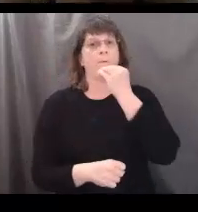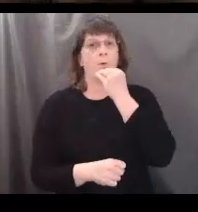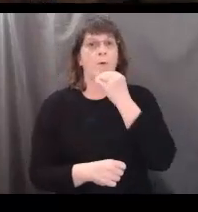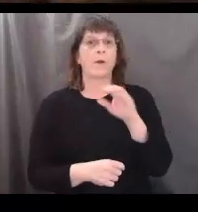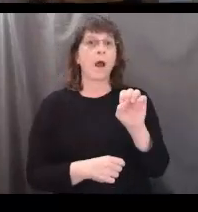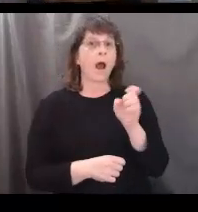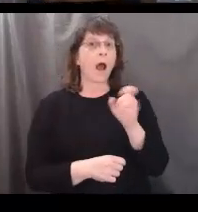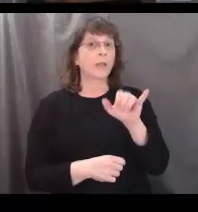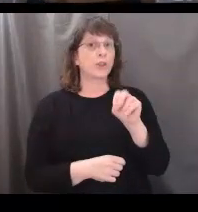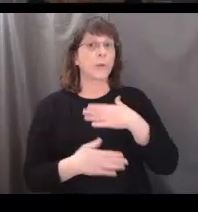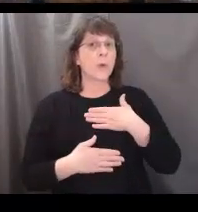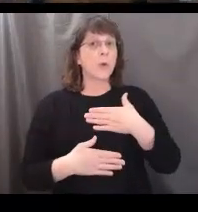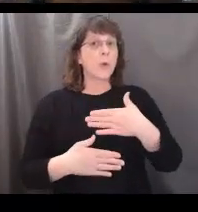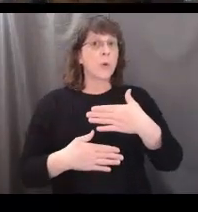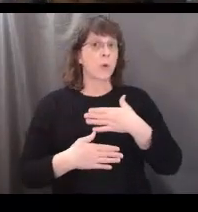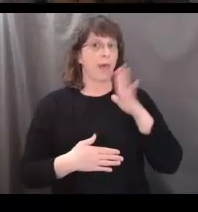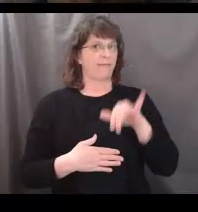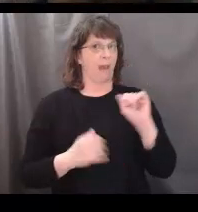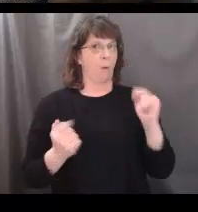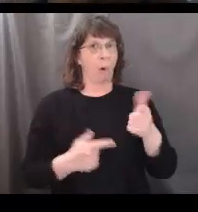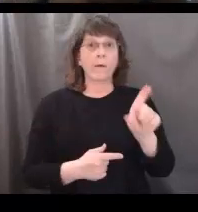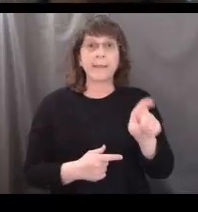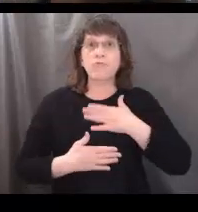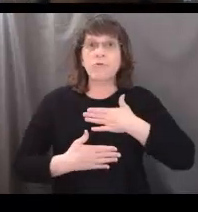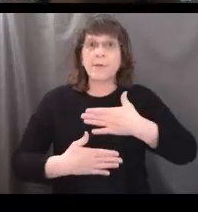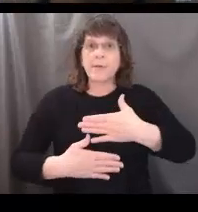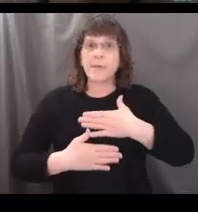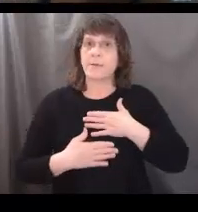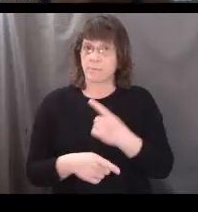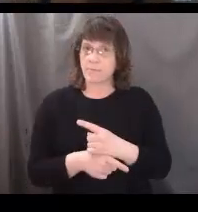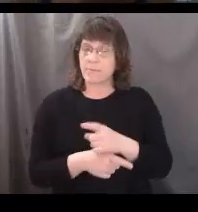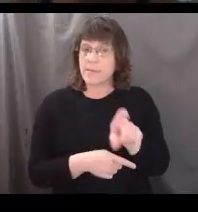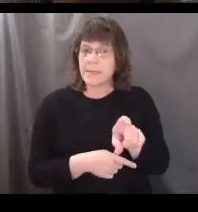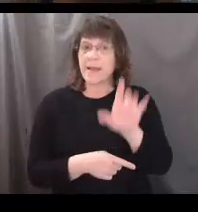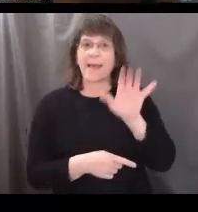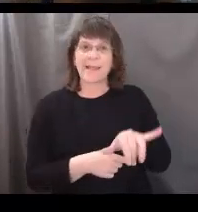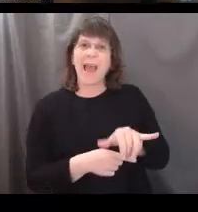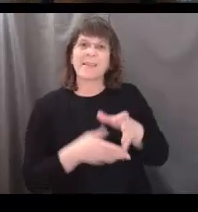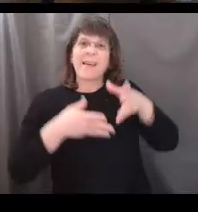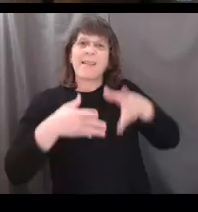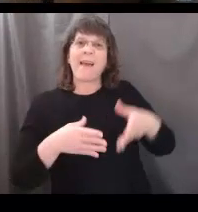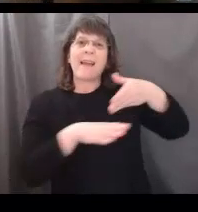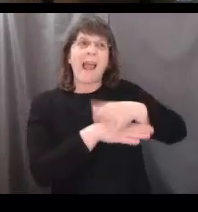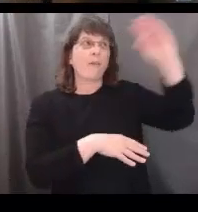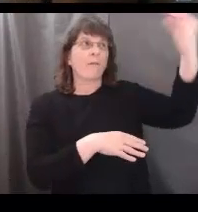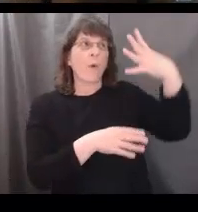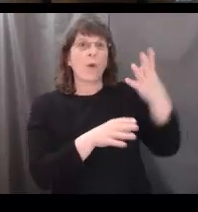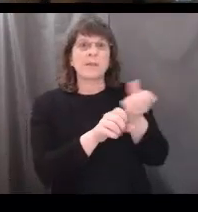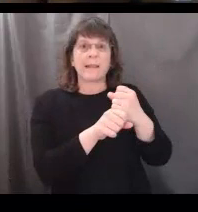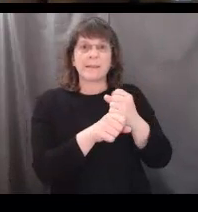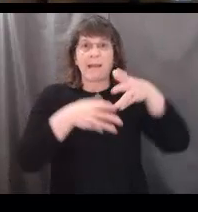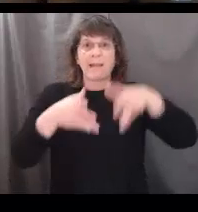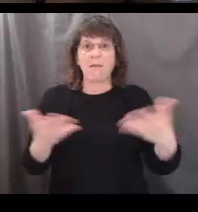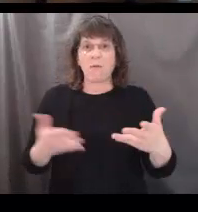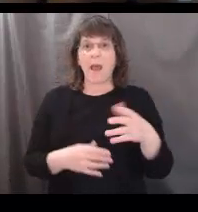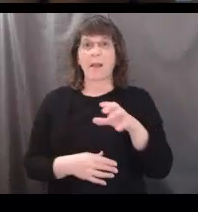something we all breathe and need to survive, is a byproduct of photosynthesis and